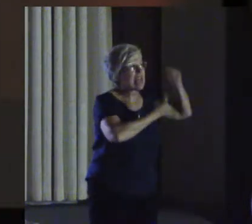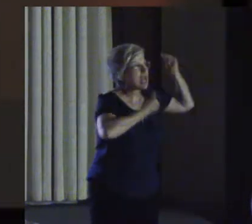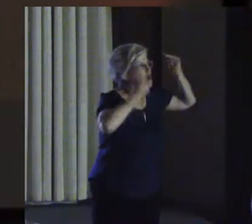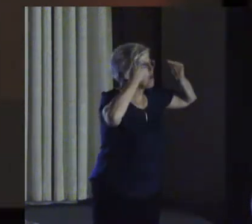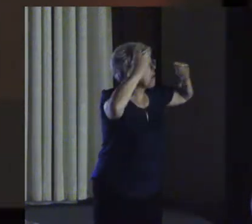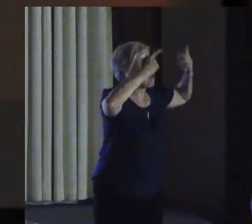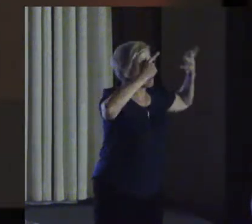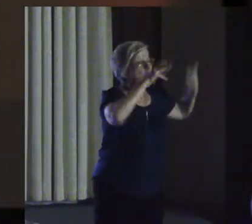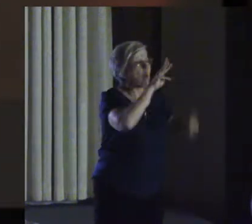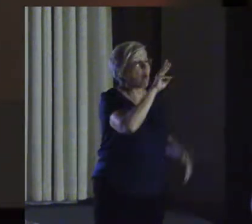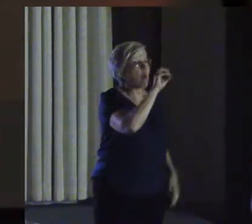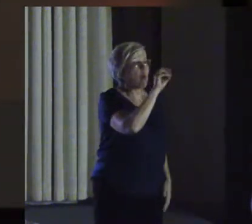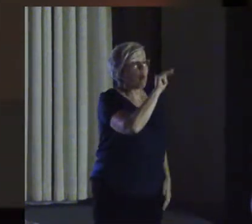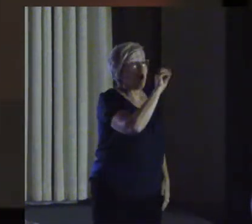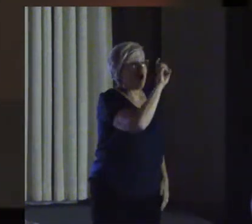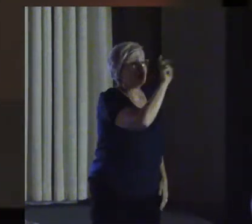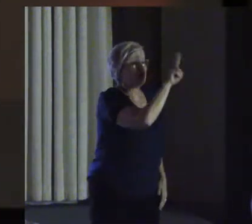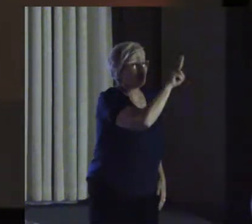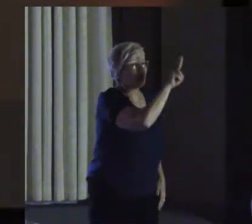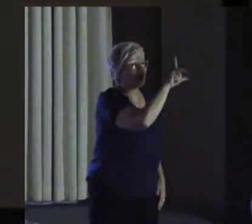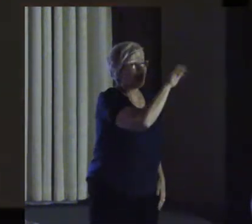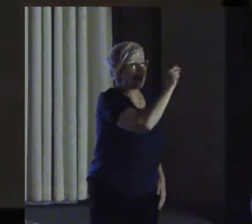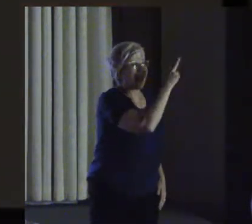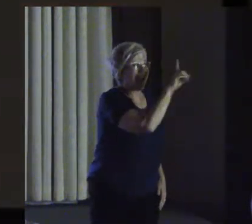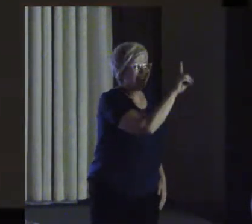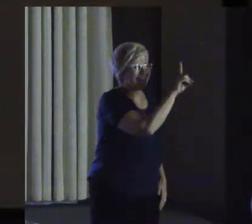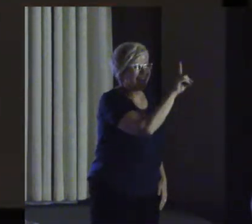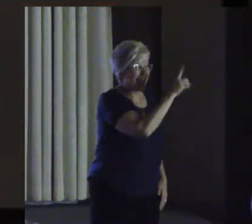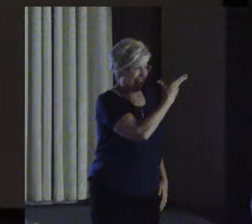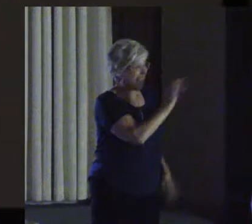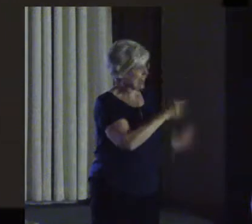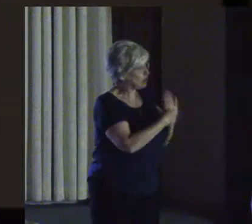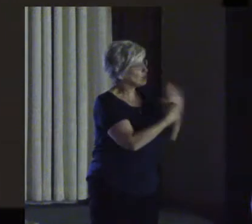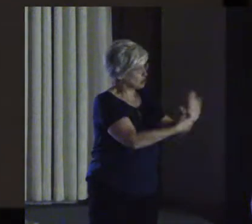And I show you how deep the rabbit hole goes. Florence. ...